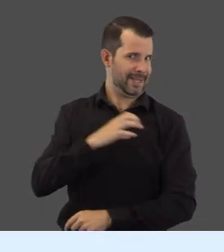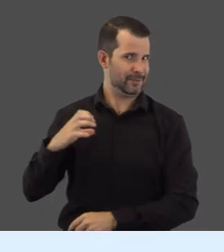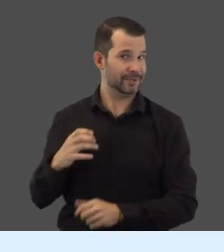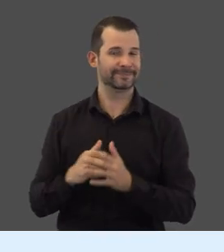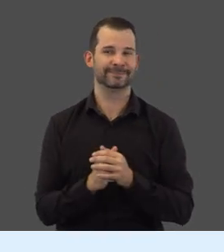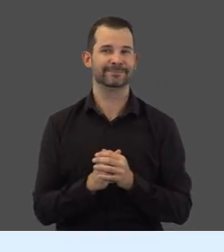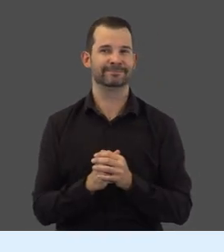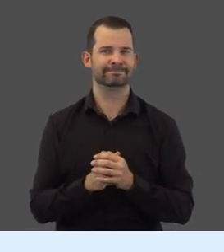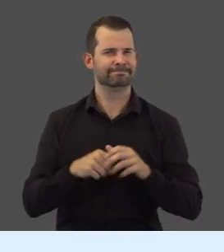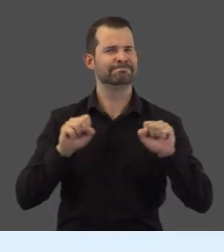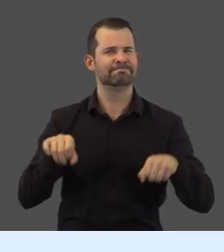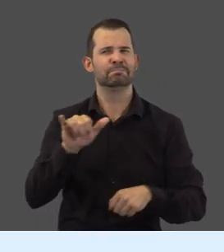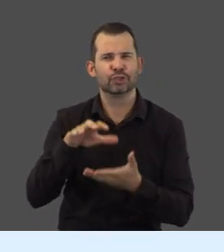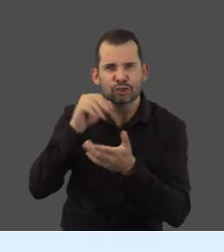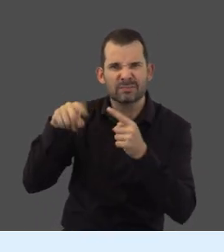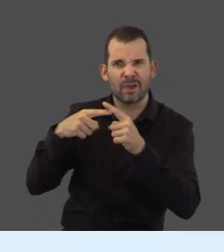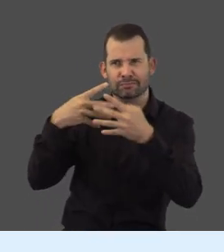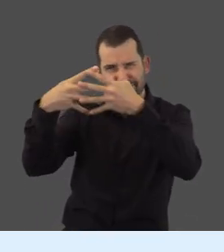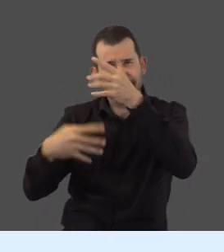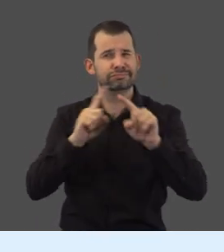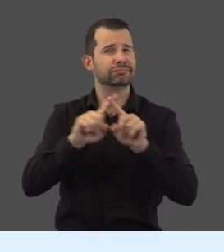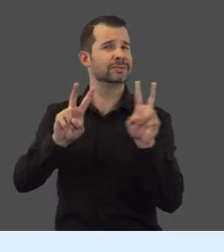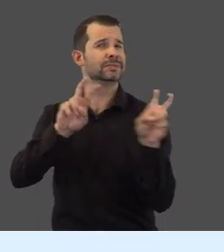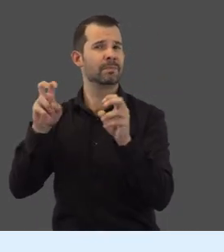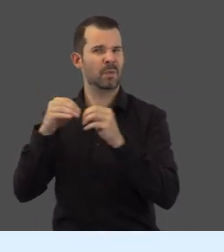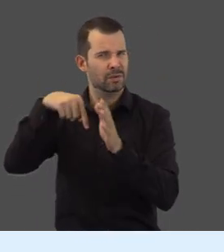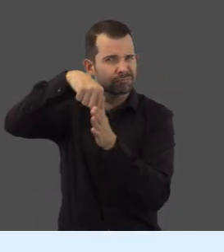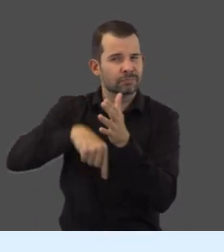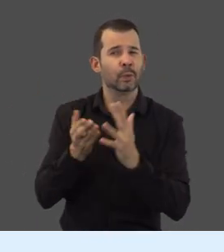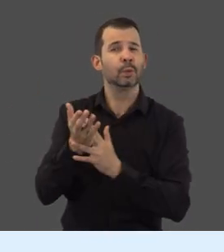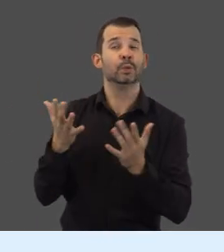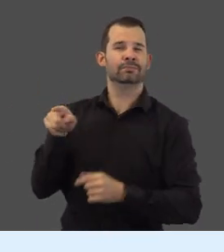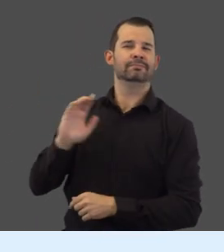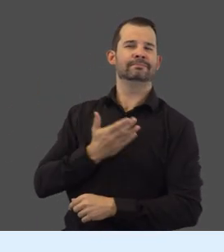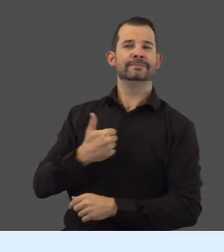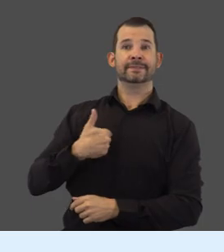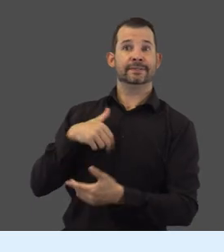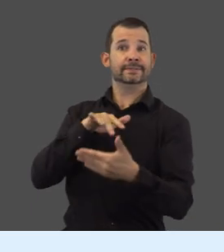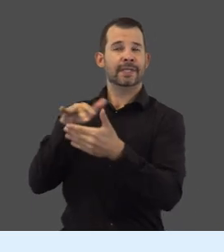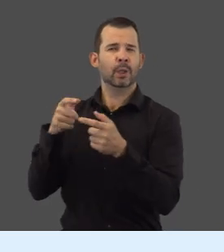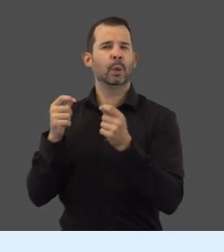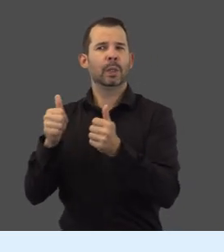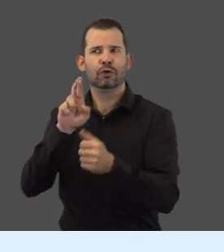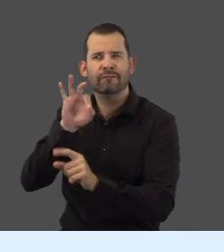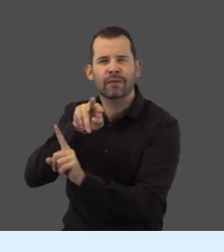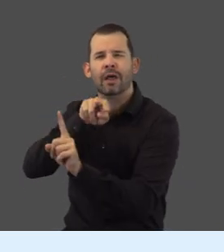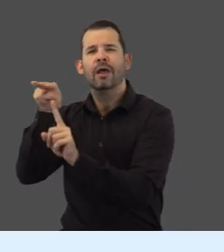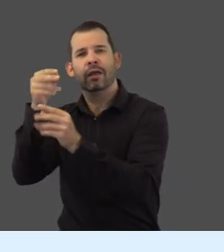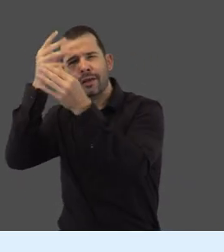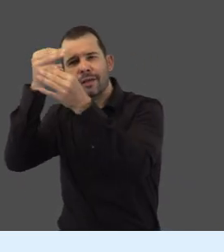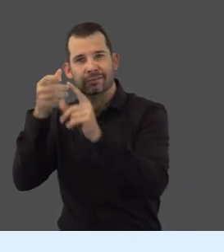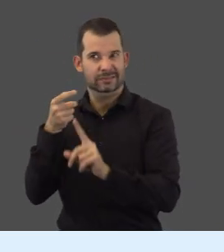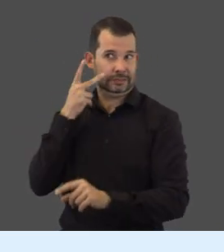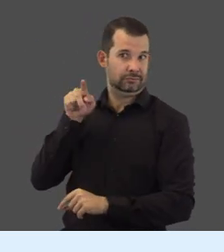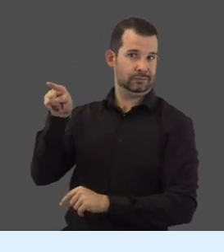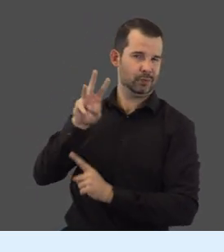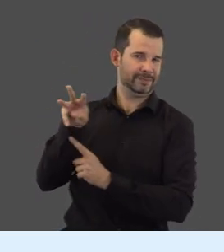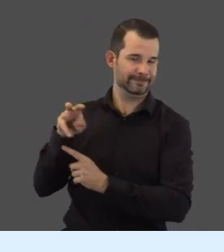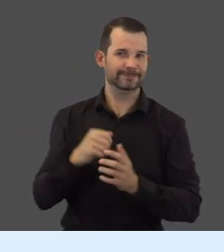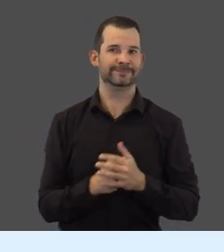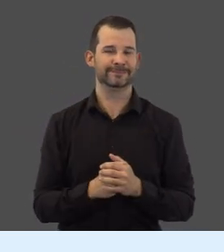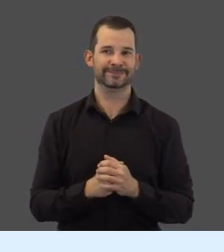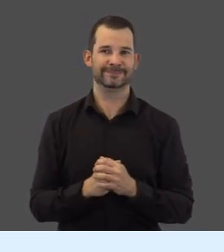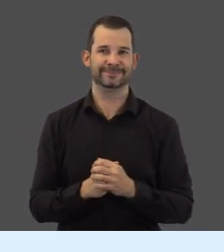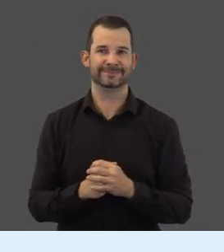get help from the Canada Council. You can also learn about all these topics in more detail through our self-study and quick